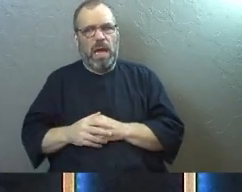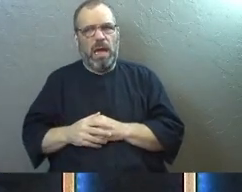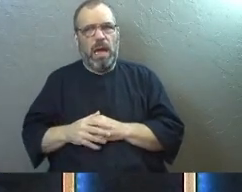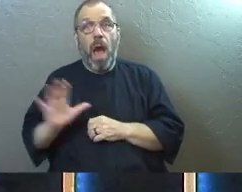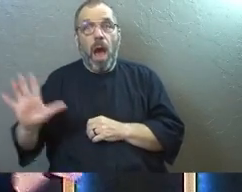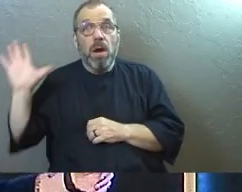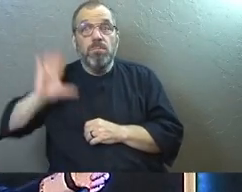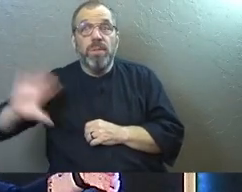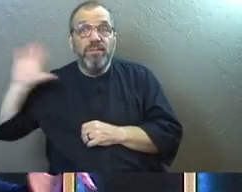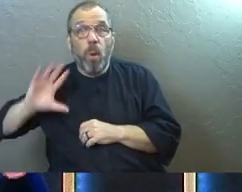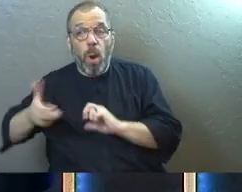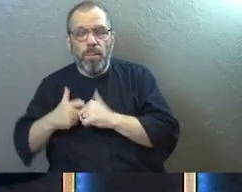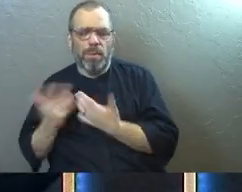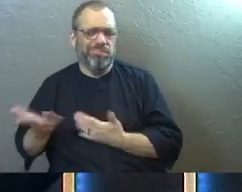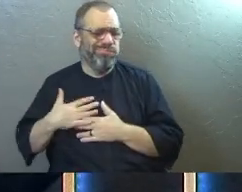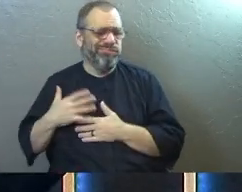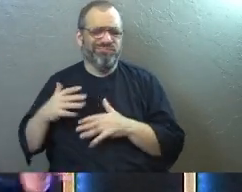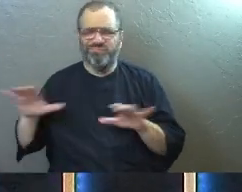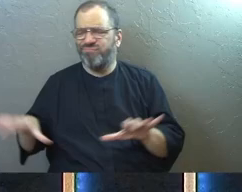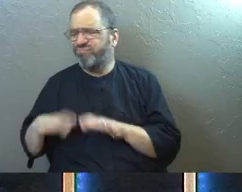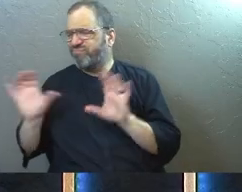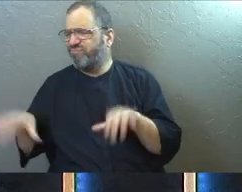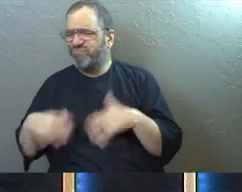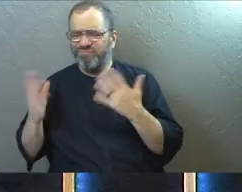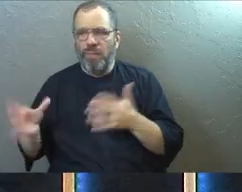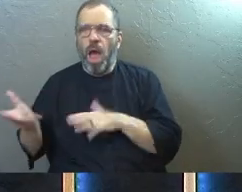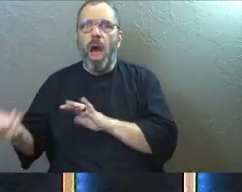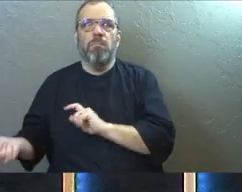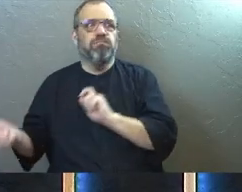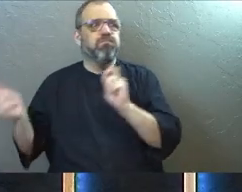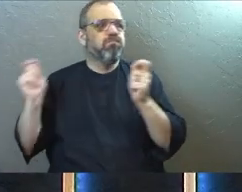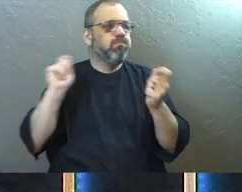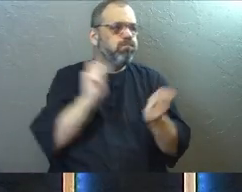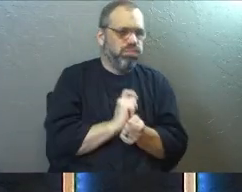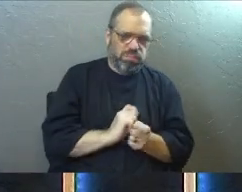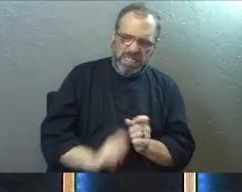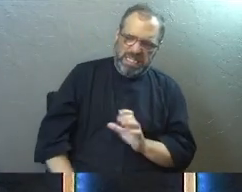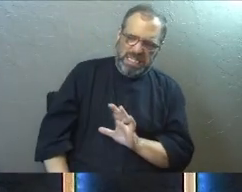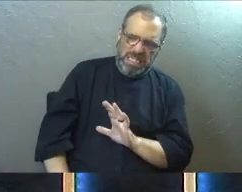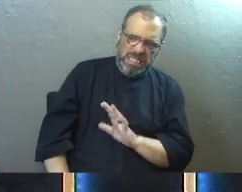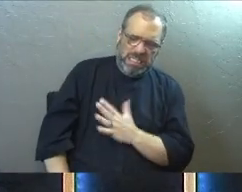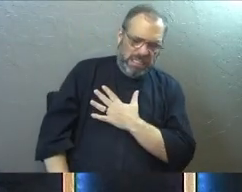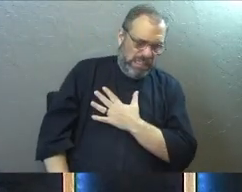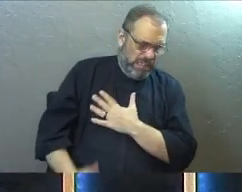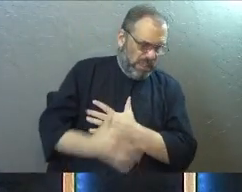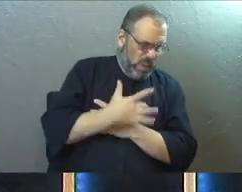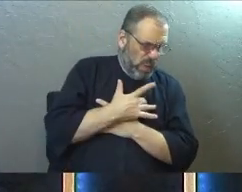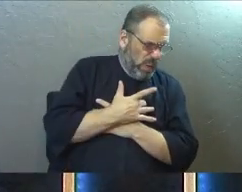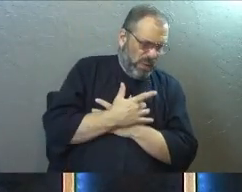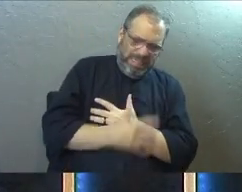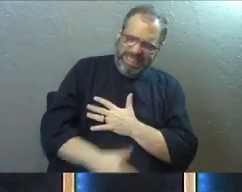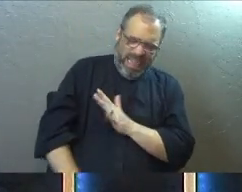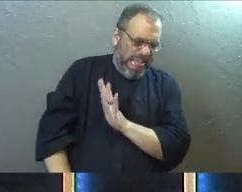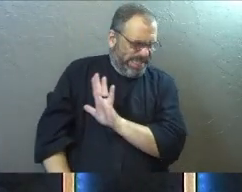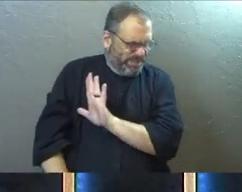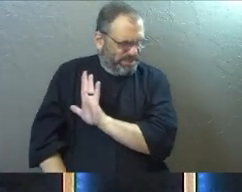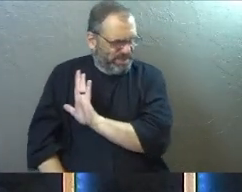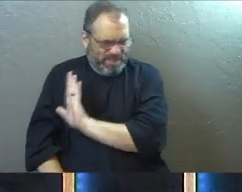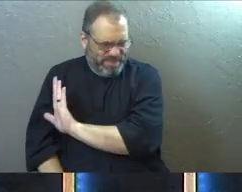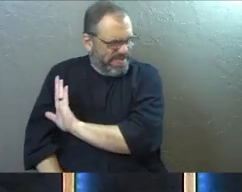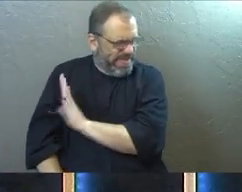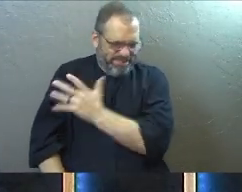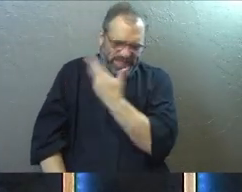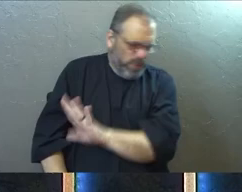Like stuff that I had no problem doing over here, I've given my life to Jesus. And now there's something kind of happening in my heart where it's like, oh, I can't do that.